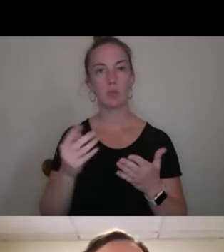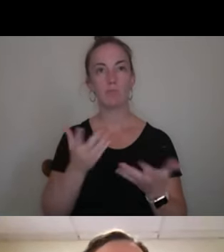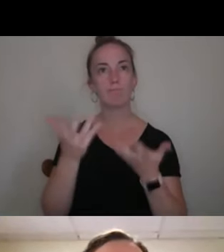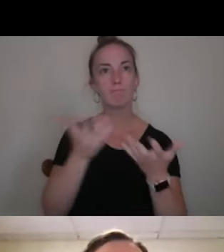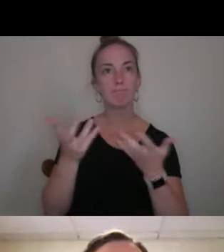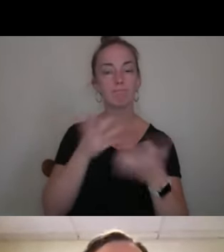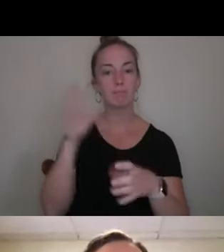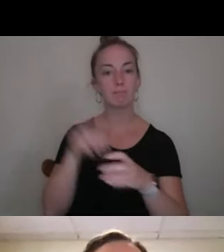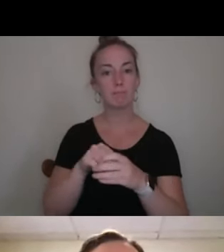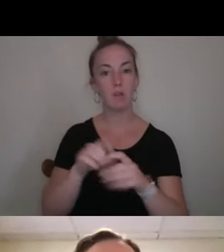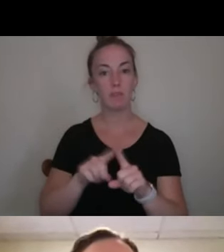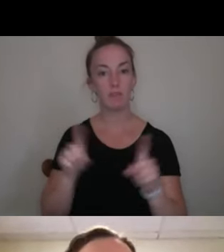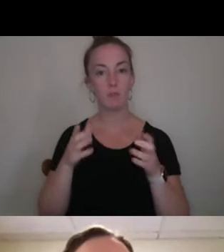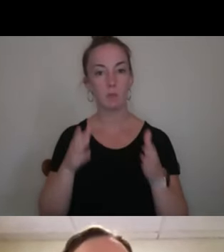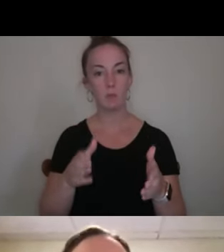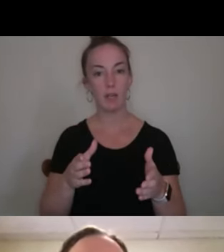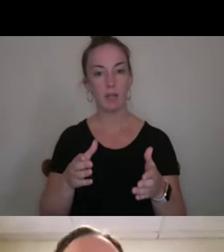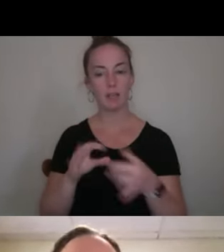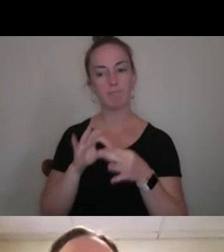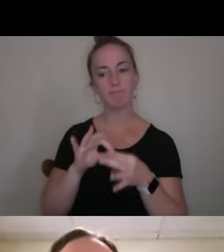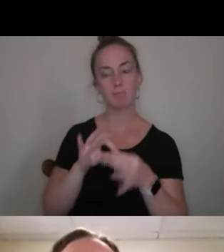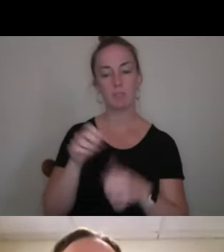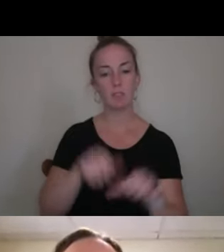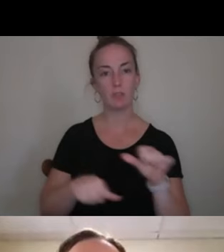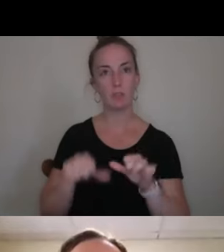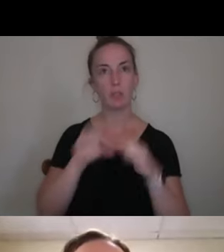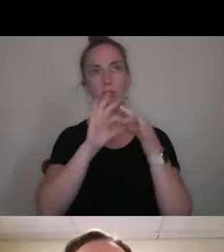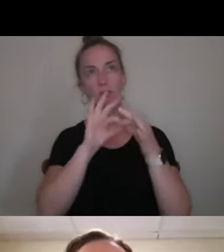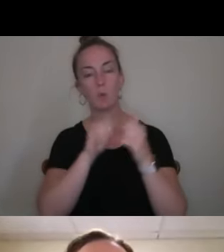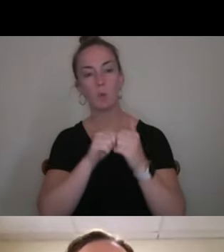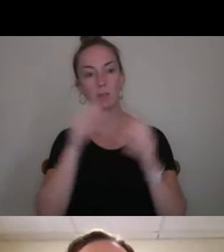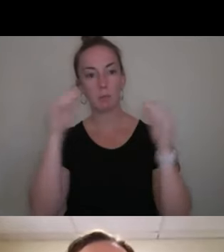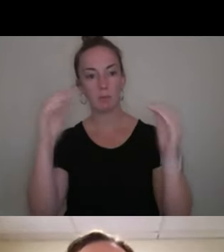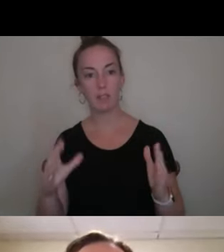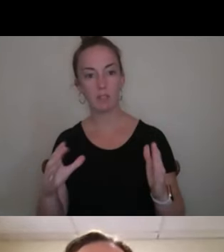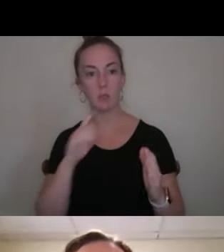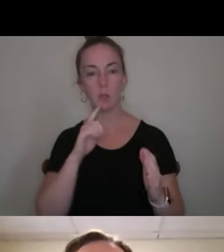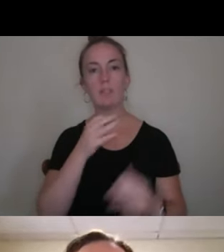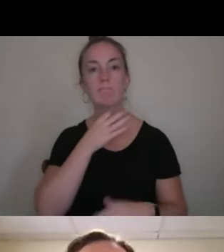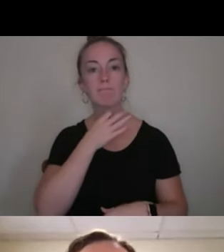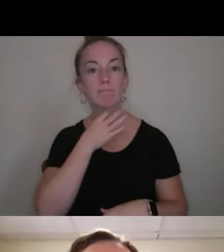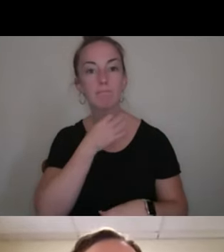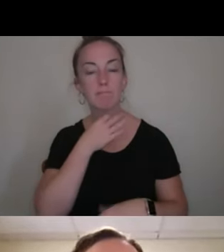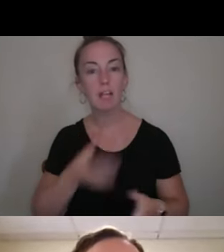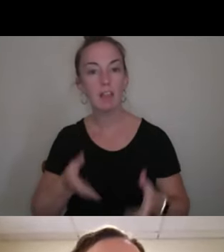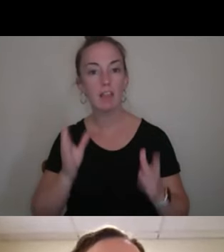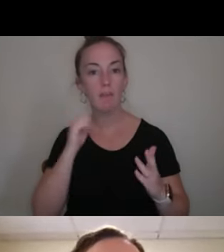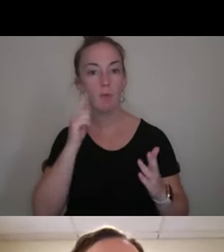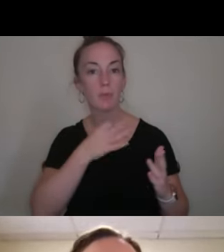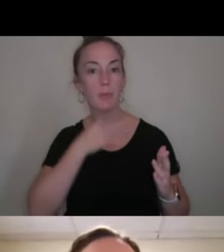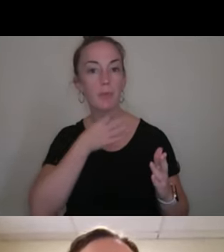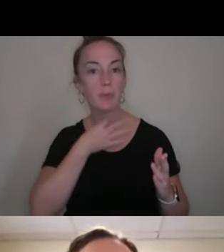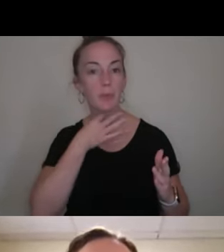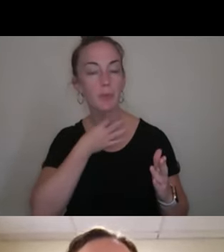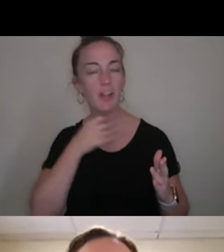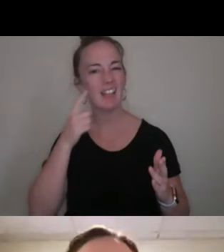a different way, engage with each other, engage with our professors and really just be curious. And so I think that would be the